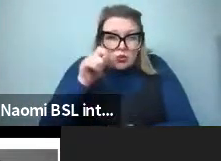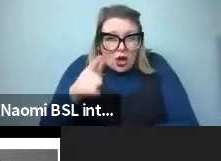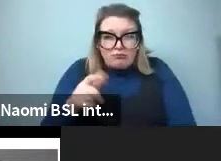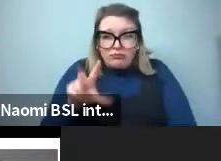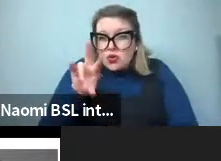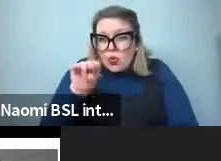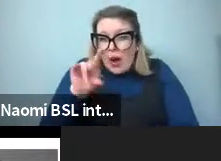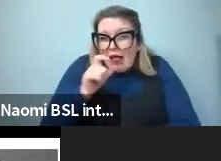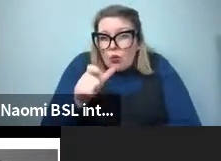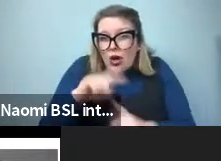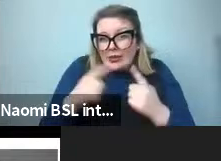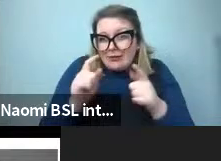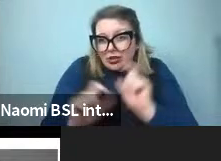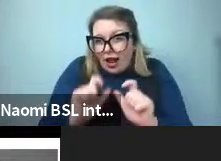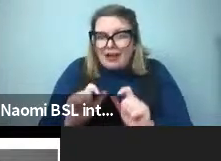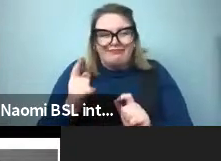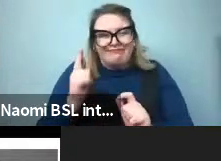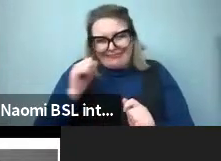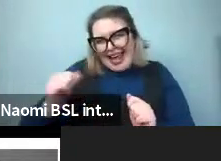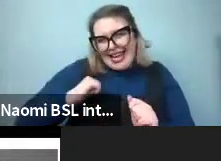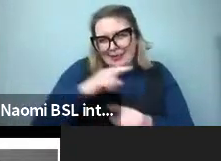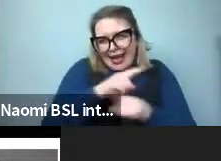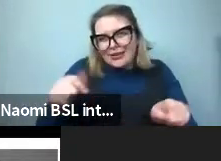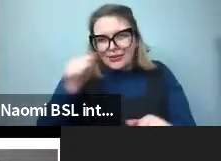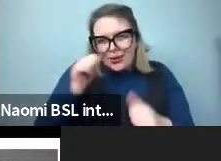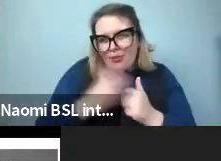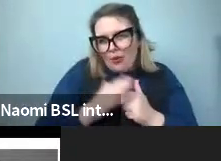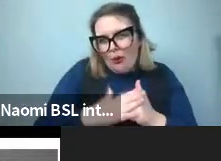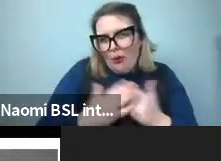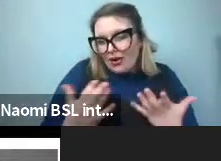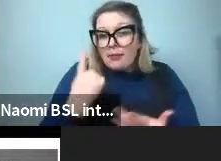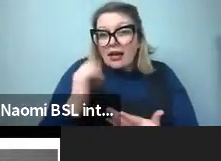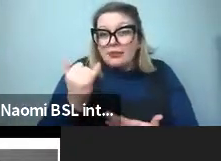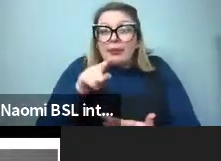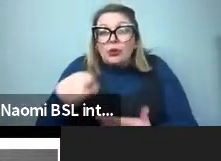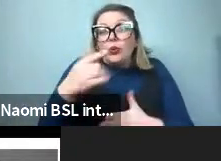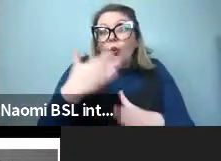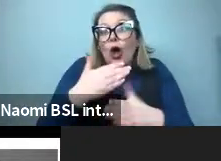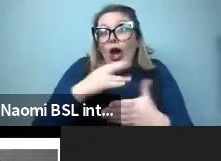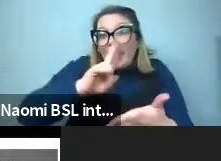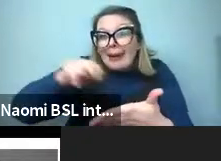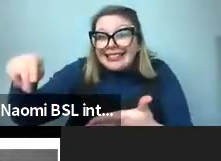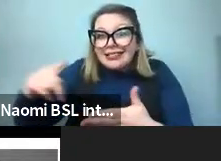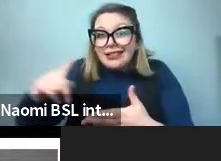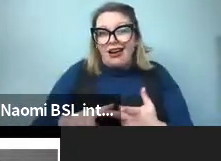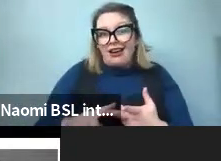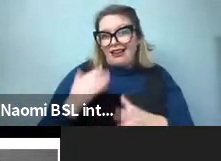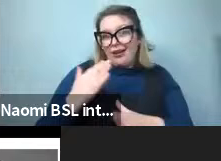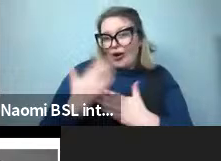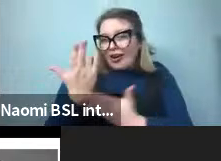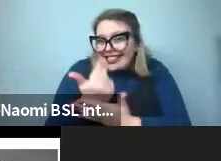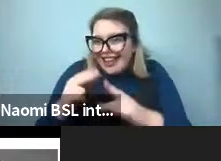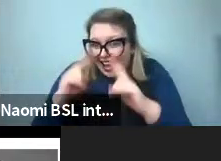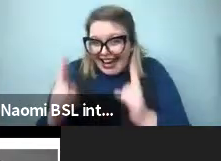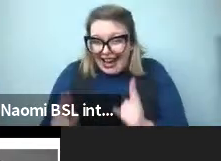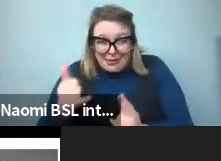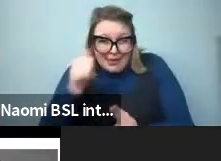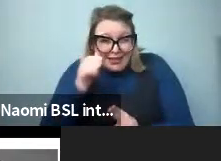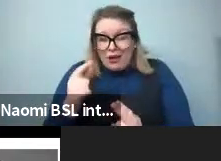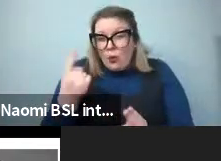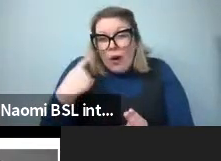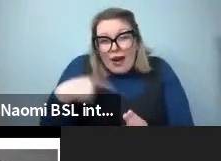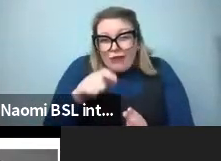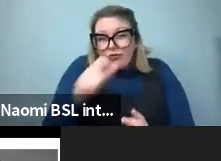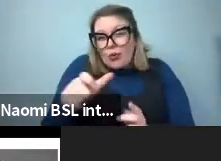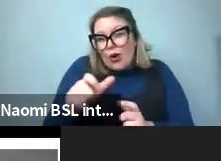colors. Probably, know, more than that, but, you know, you know, maybe if you're an interior designer or a painter, you might know as many as a hundred words for color, but still it's a